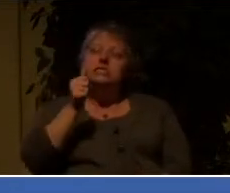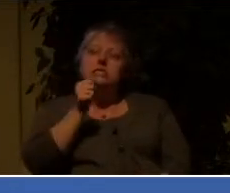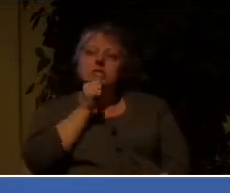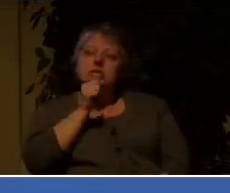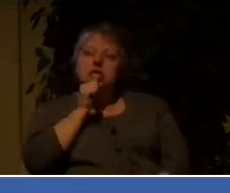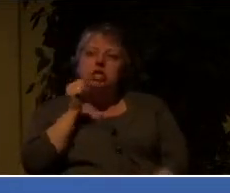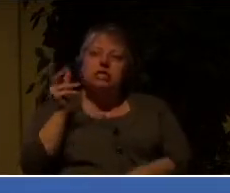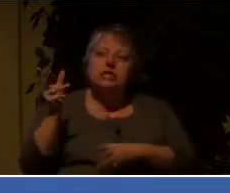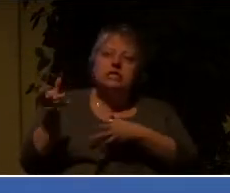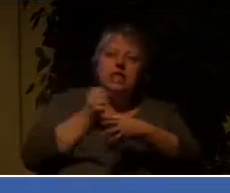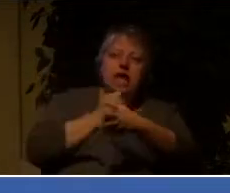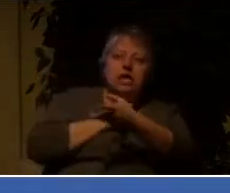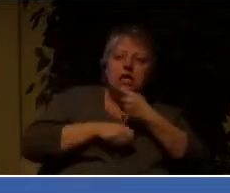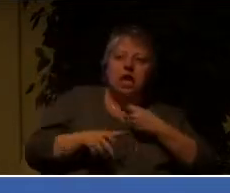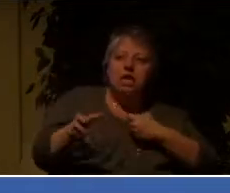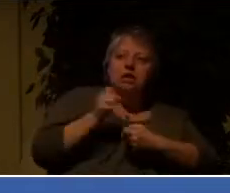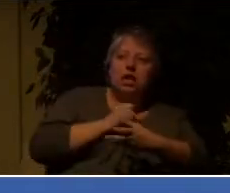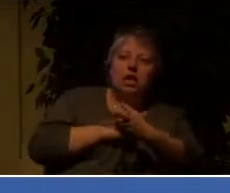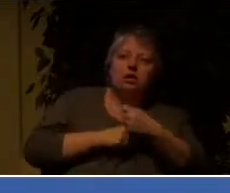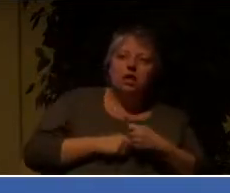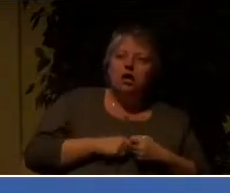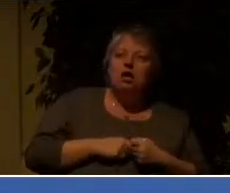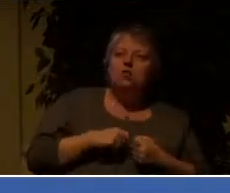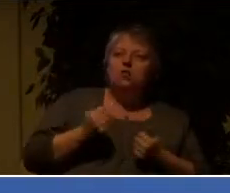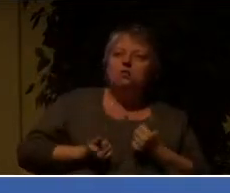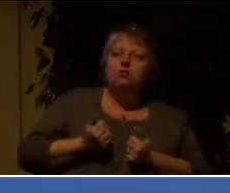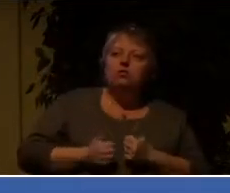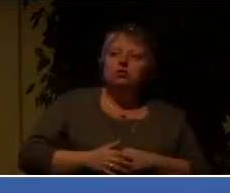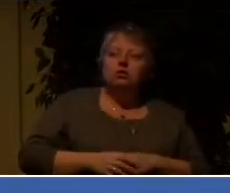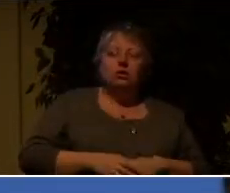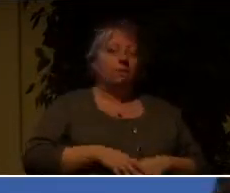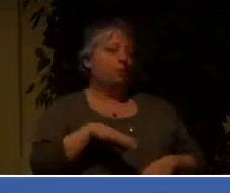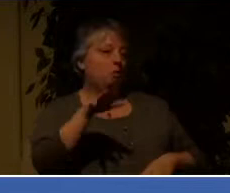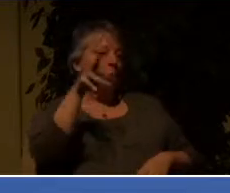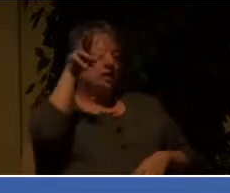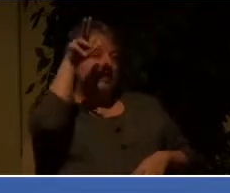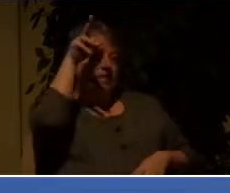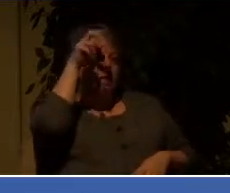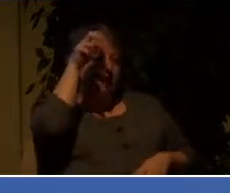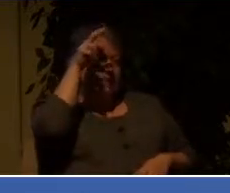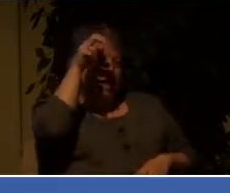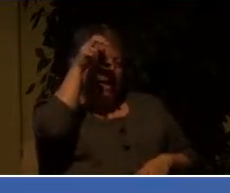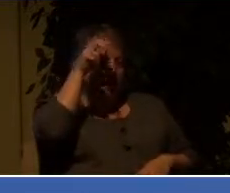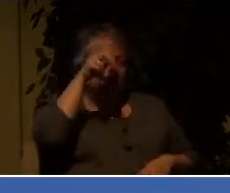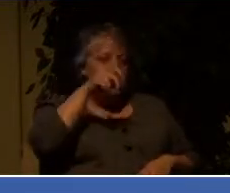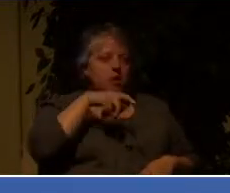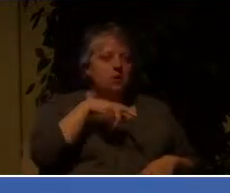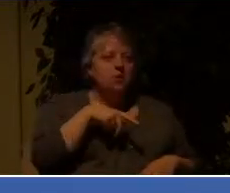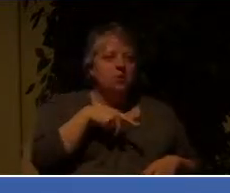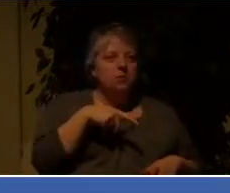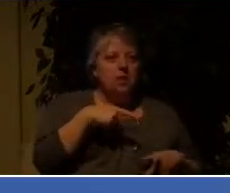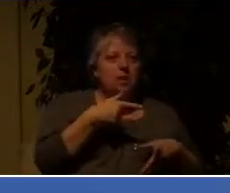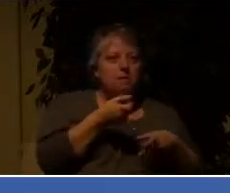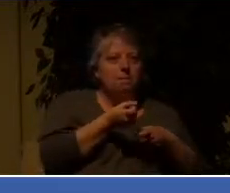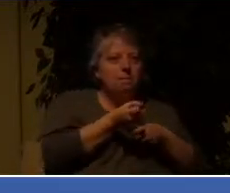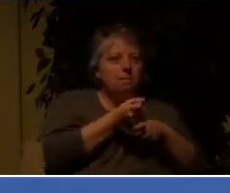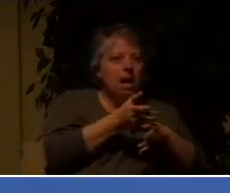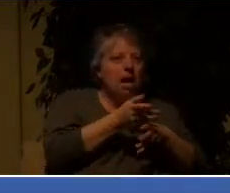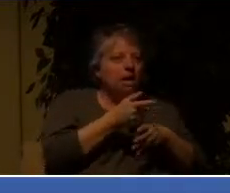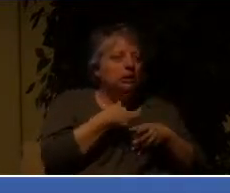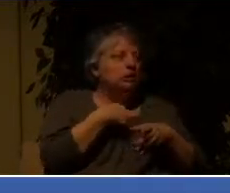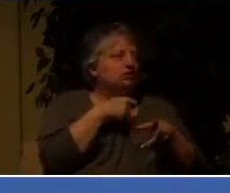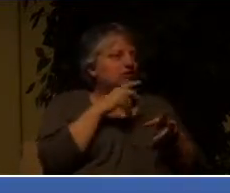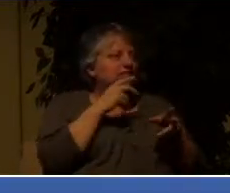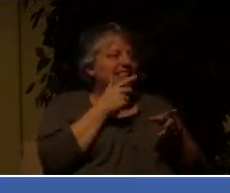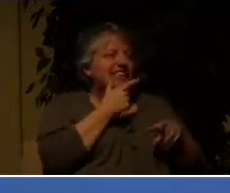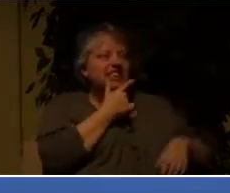And so what Satan will do is he will get us looking at all the uncertainties that are in the world all around us, all the things that